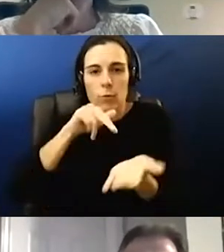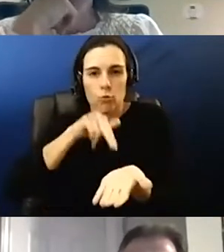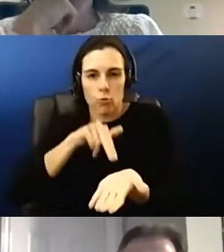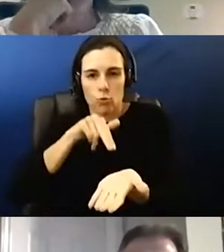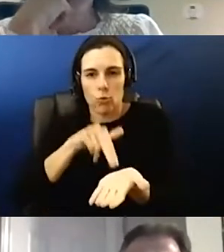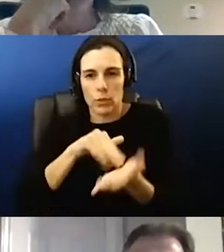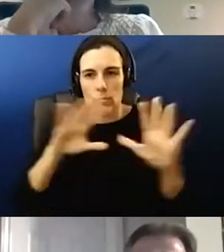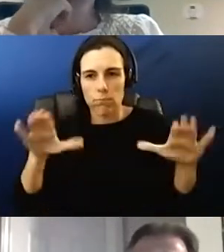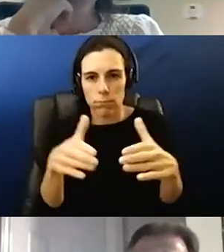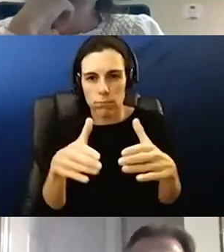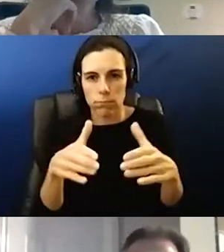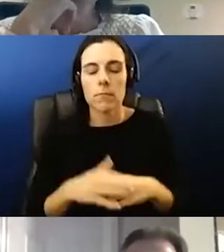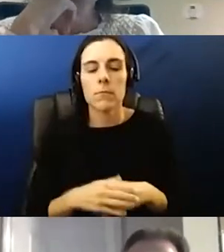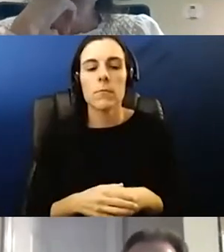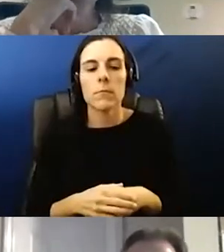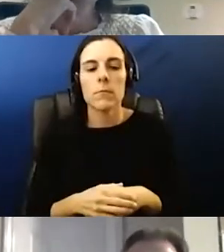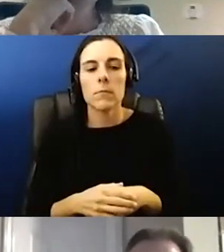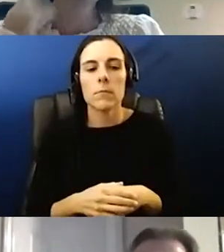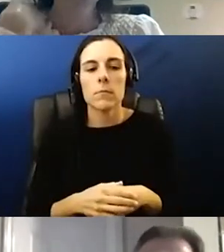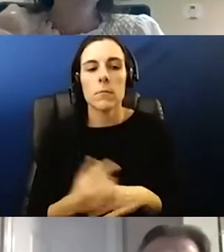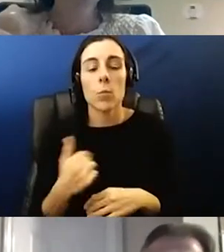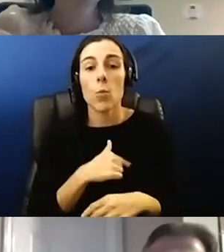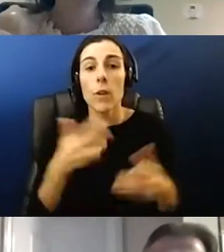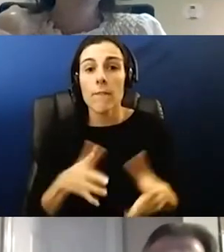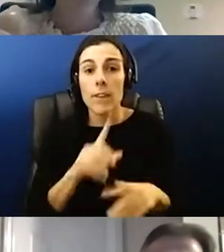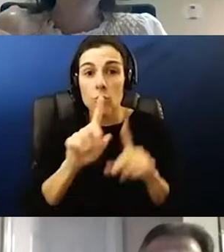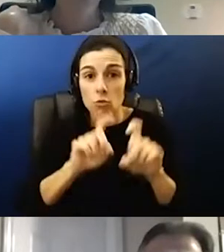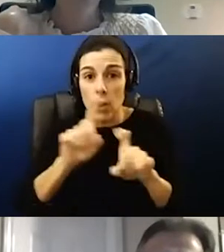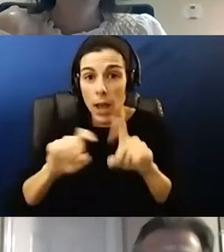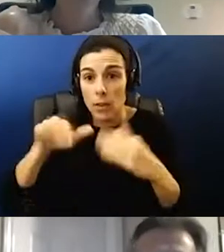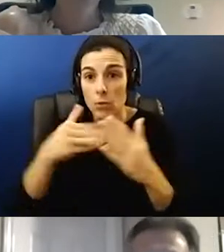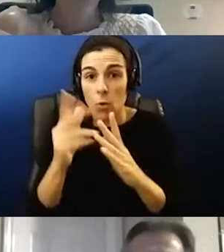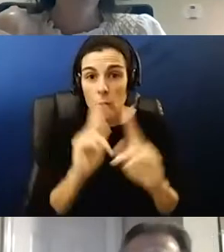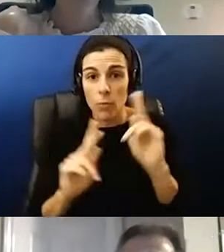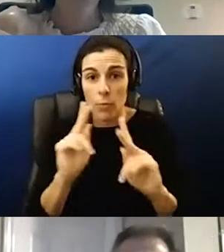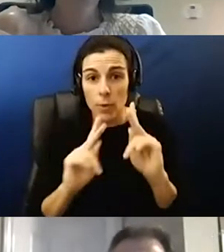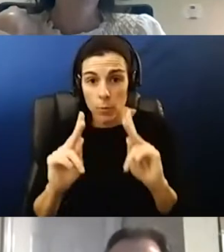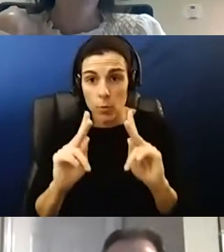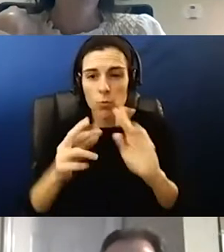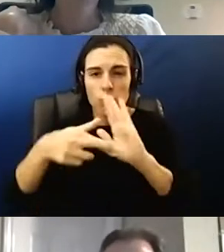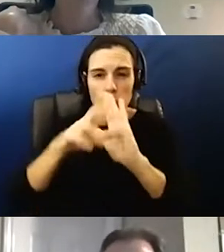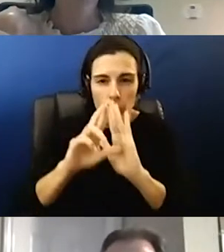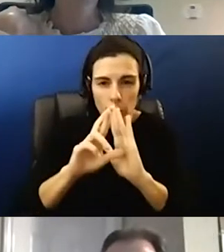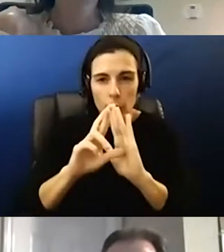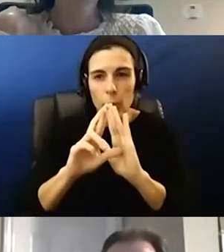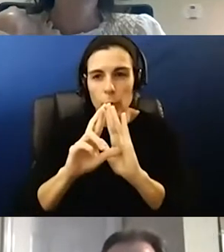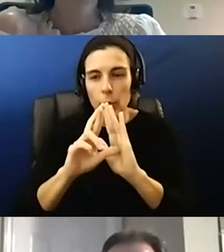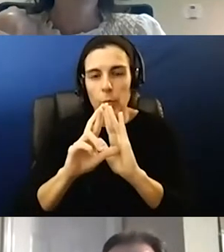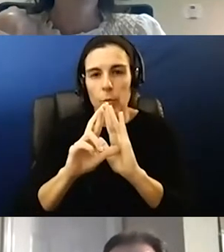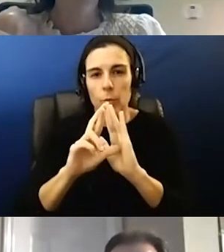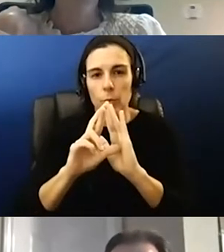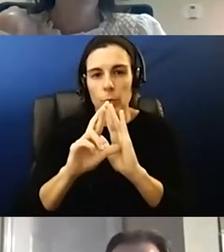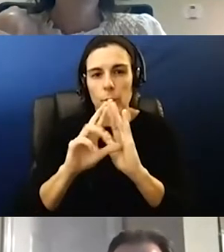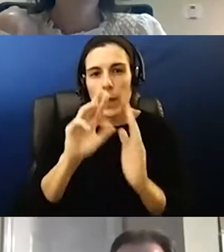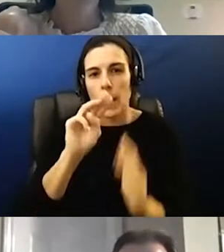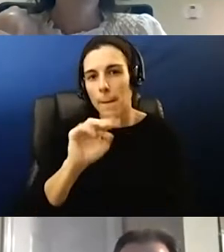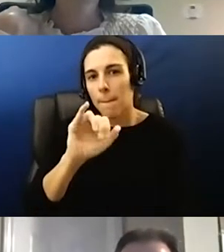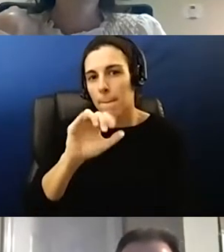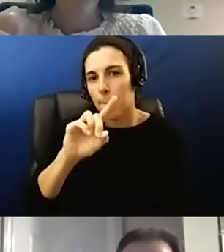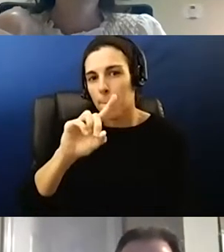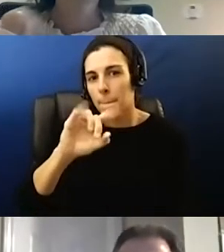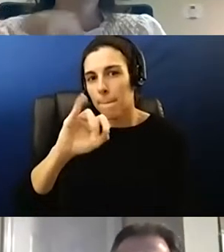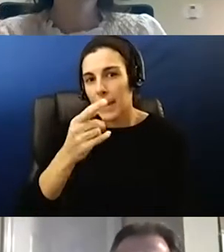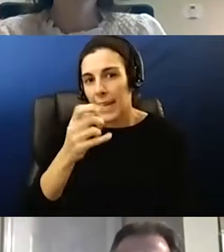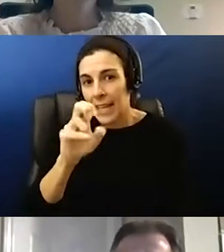And we have asked all of our people to go back over and review the mitigation strategies with our